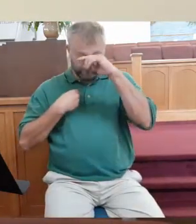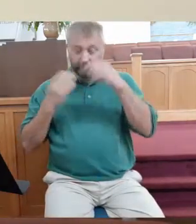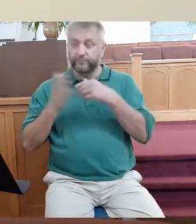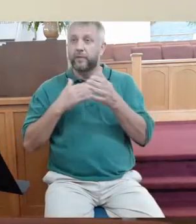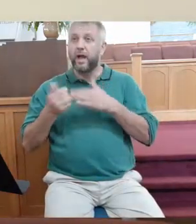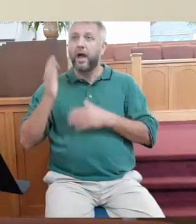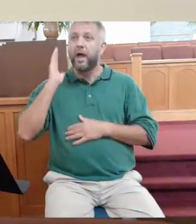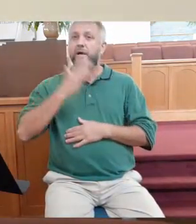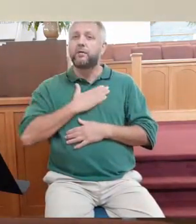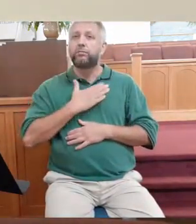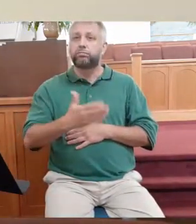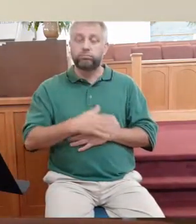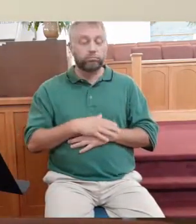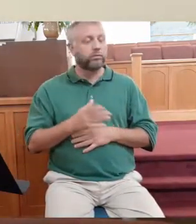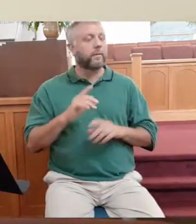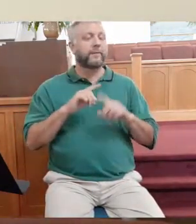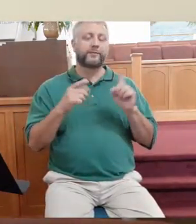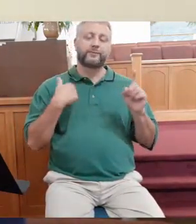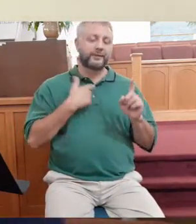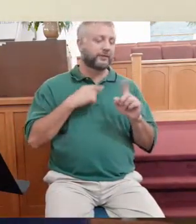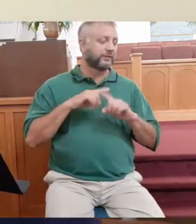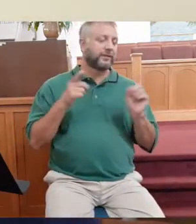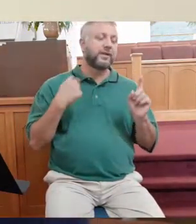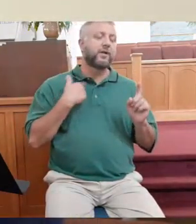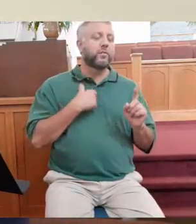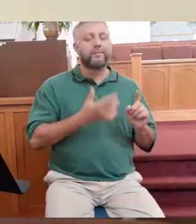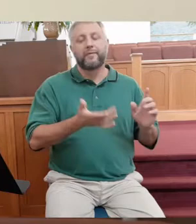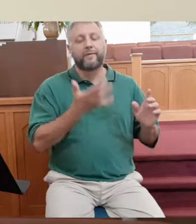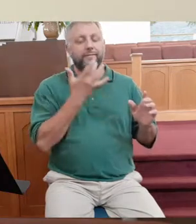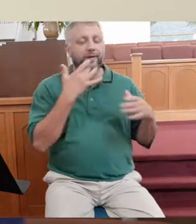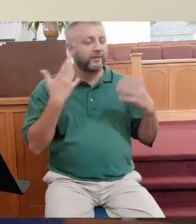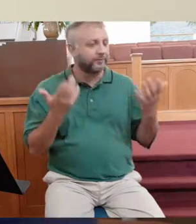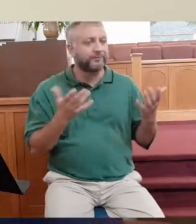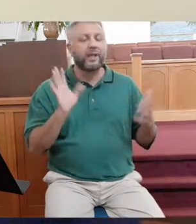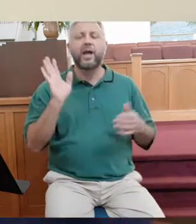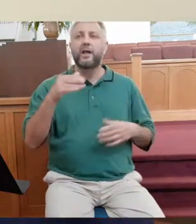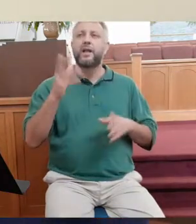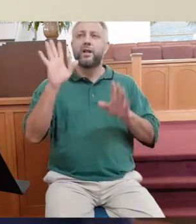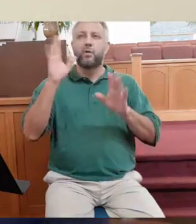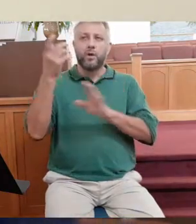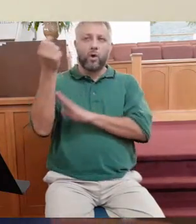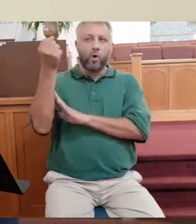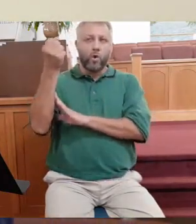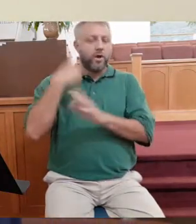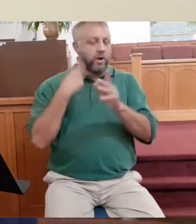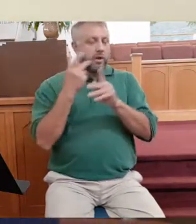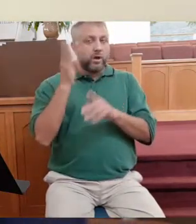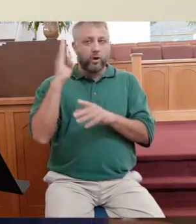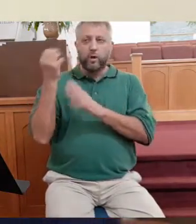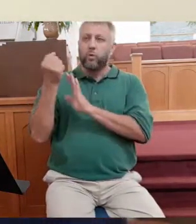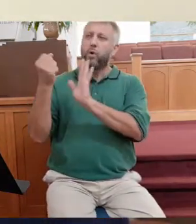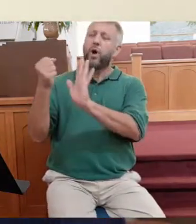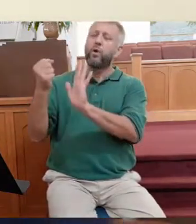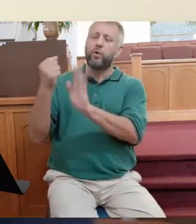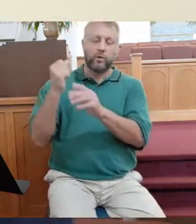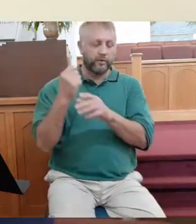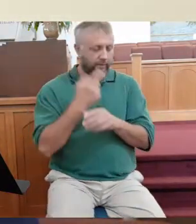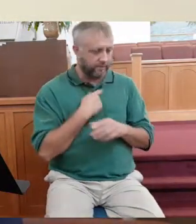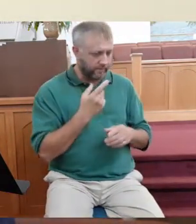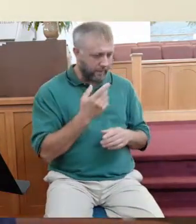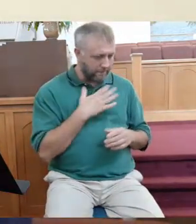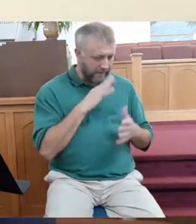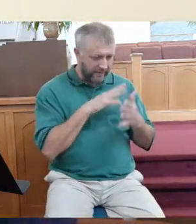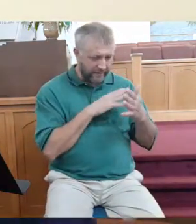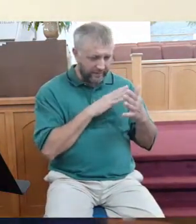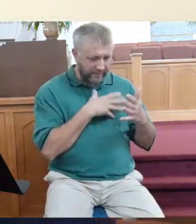it. But we don't work that way. You know what we like to do? We like to say, God, let me figure out where I'm gifted. God, let me figure out if it fits on my